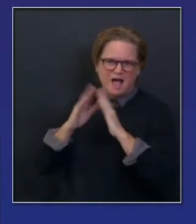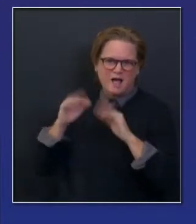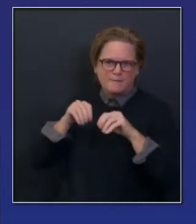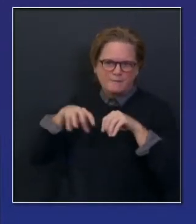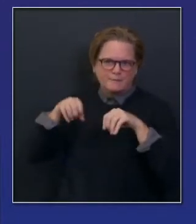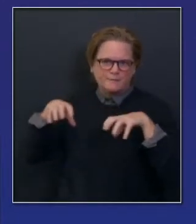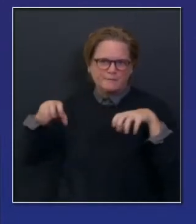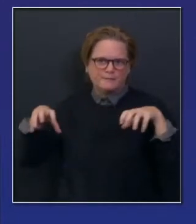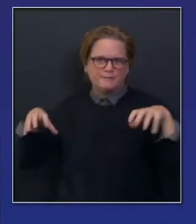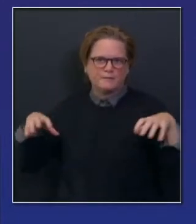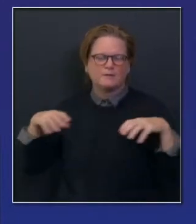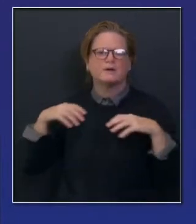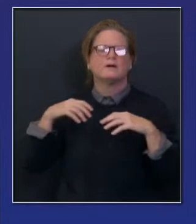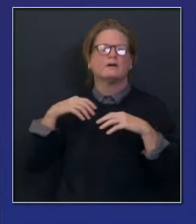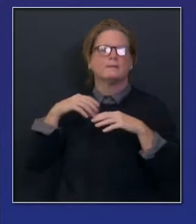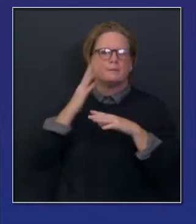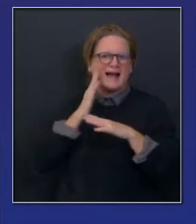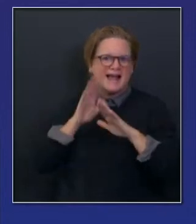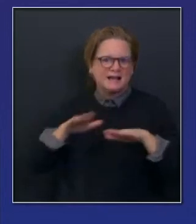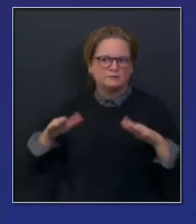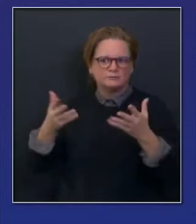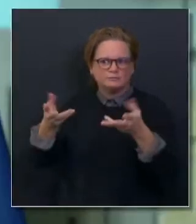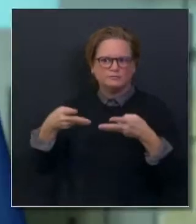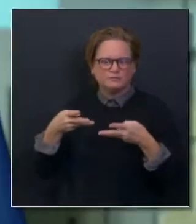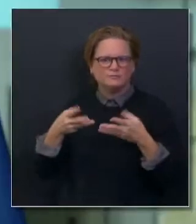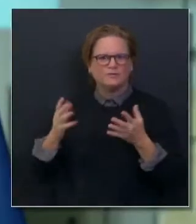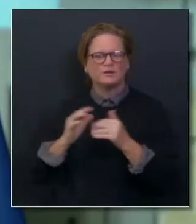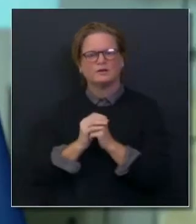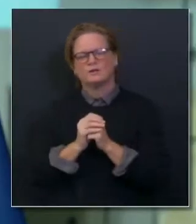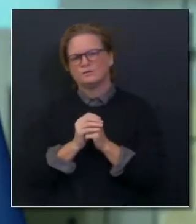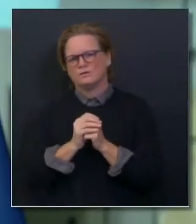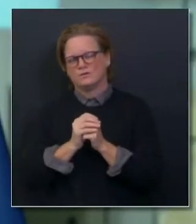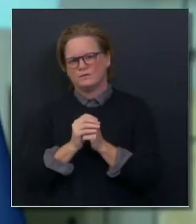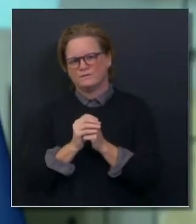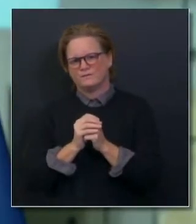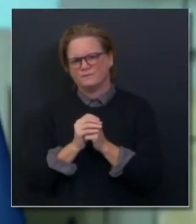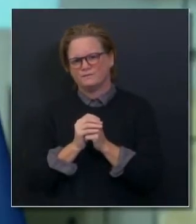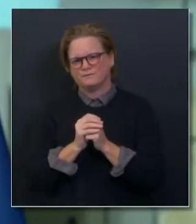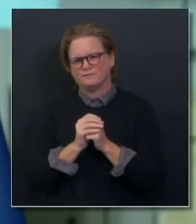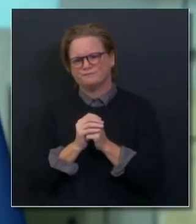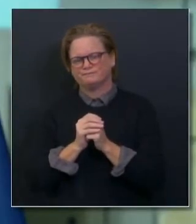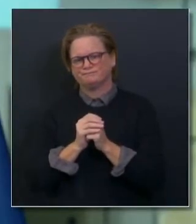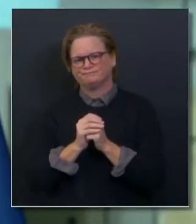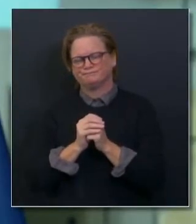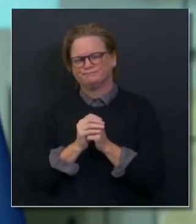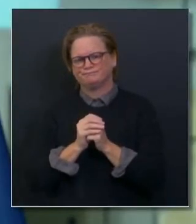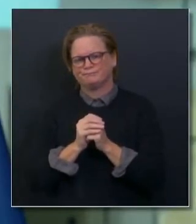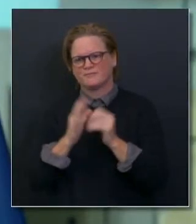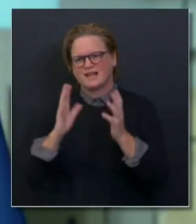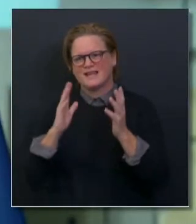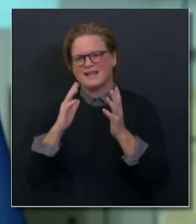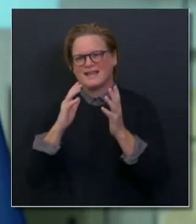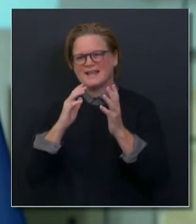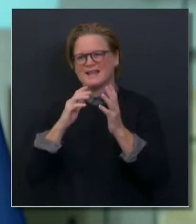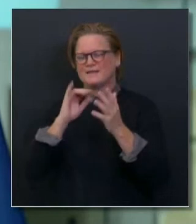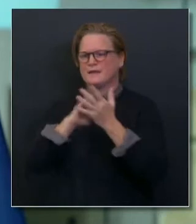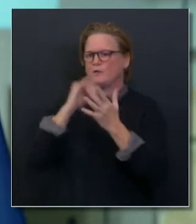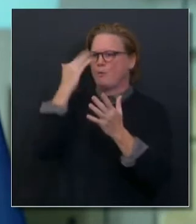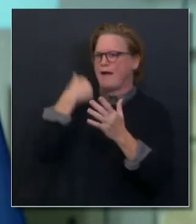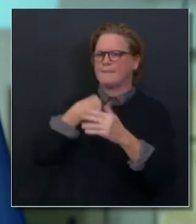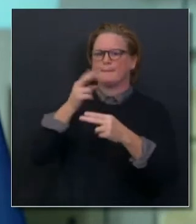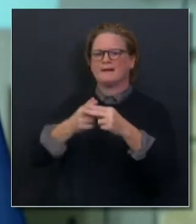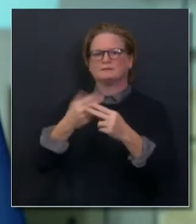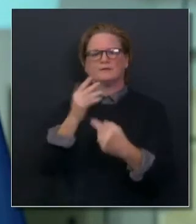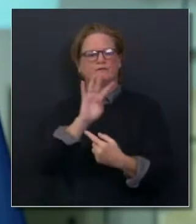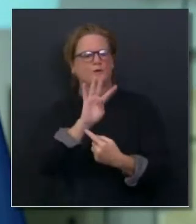Galley to talk about why we're talking in terms of 45, 60 days in particular and working